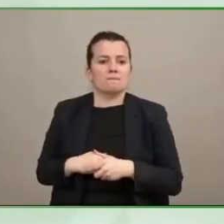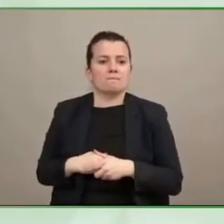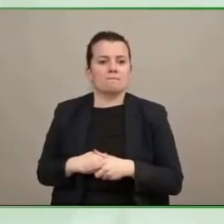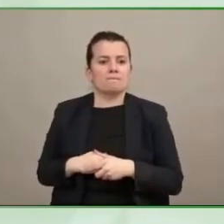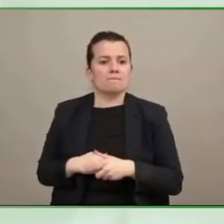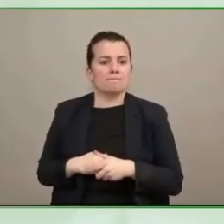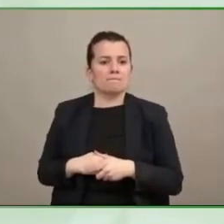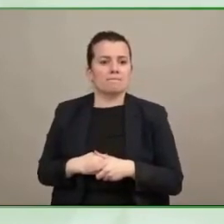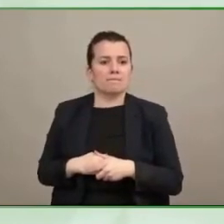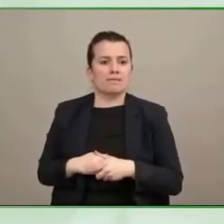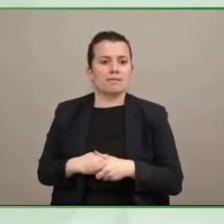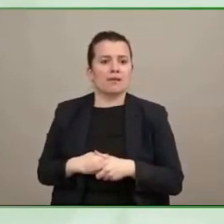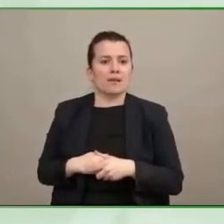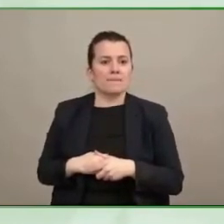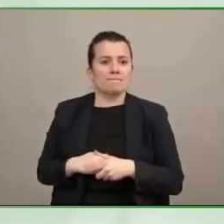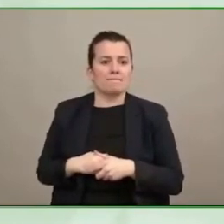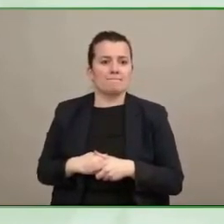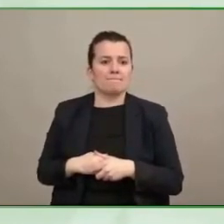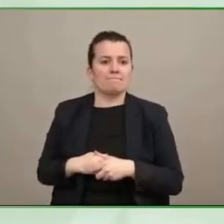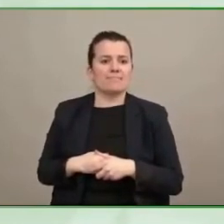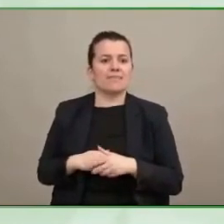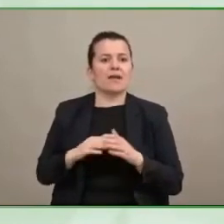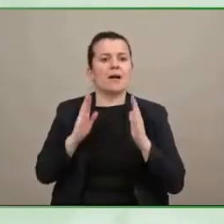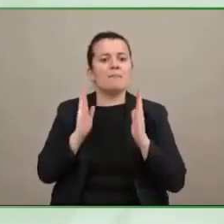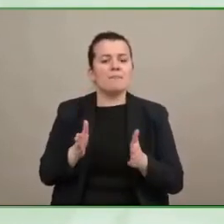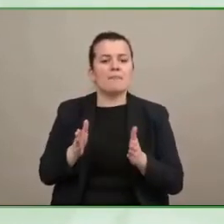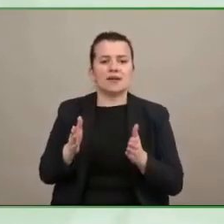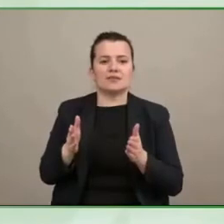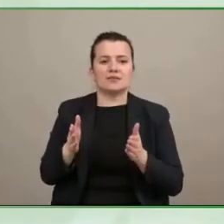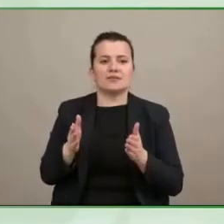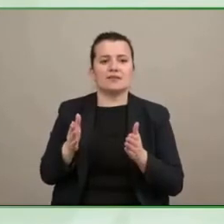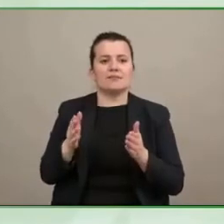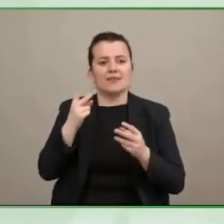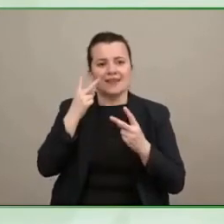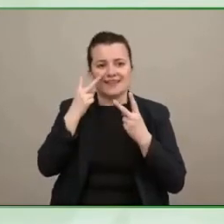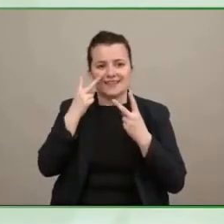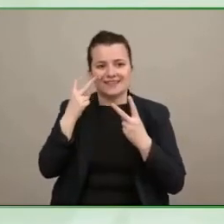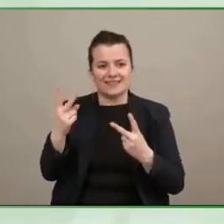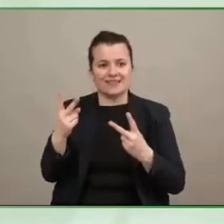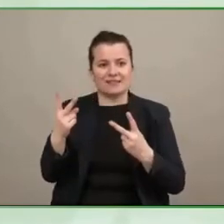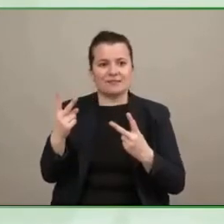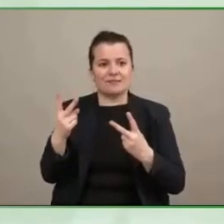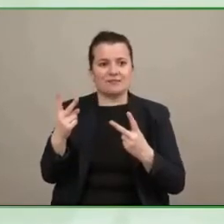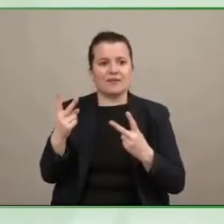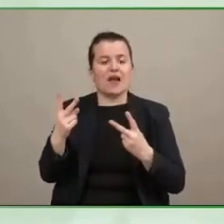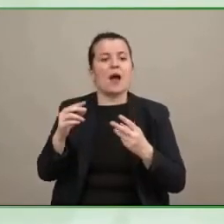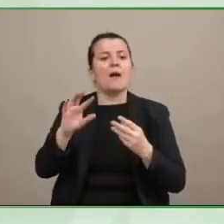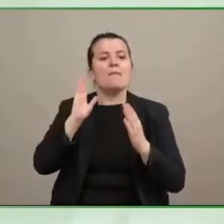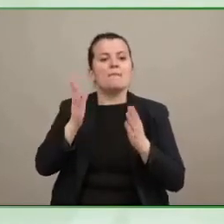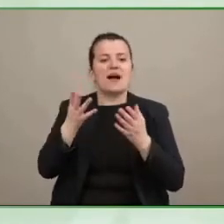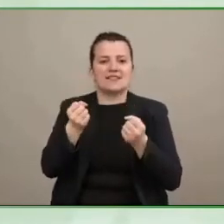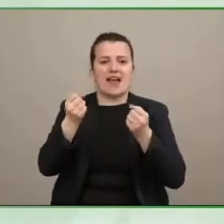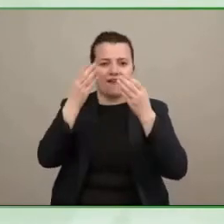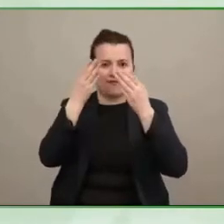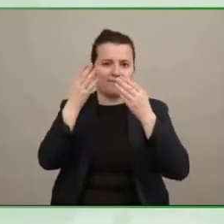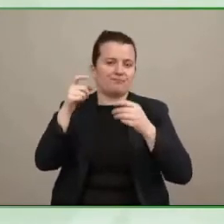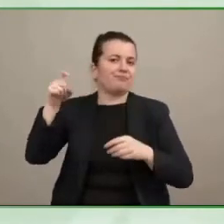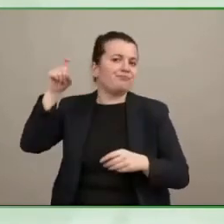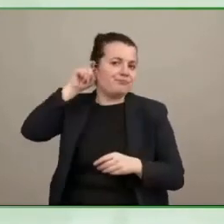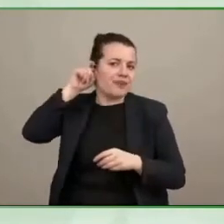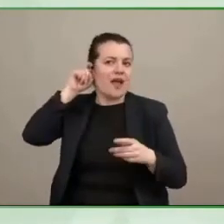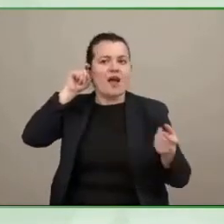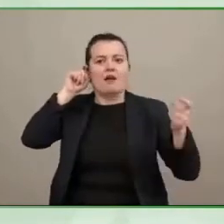later because it's hard to test features if you don't have the generic names to make one hearing aid comparable to the other